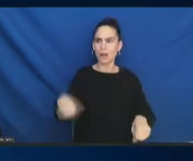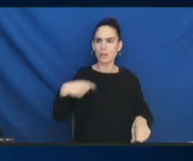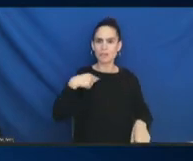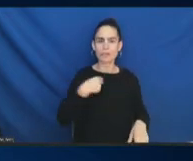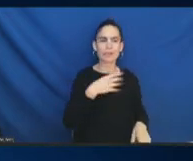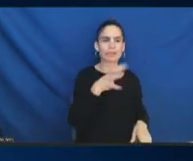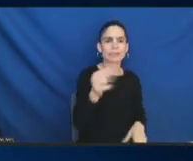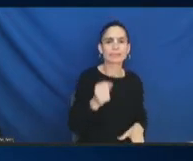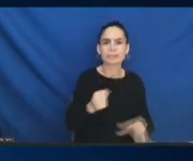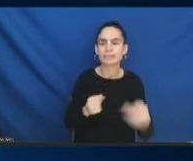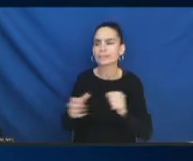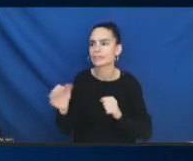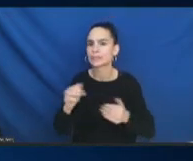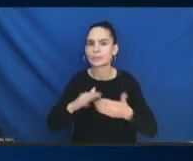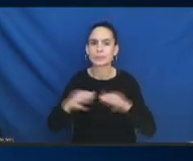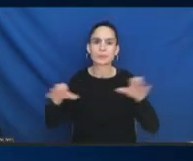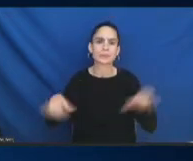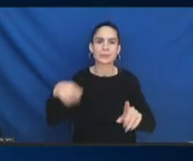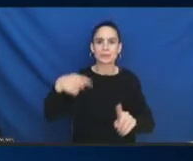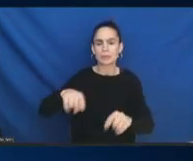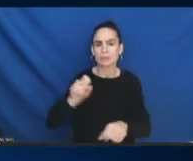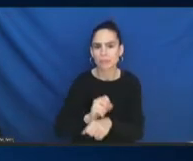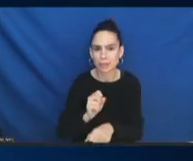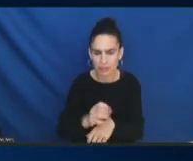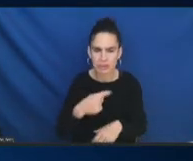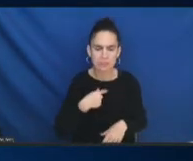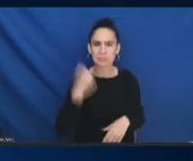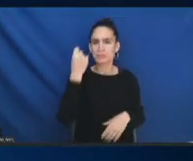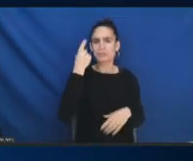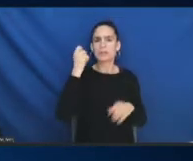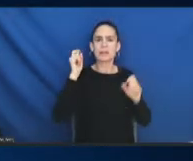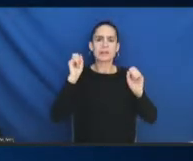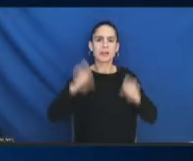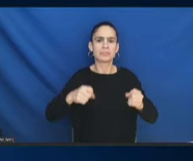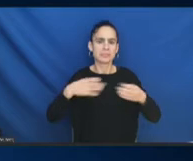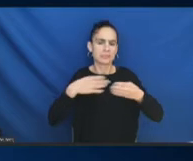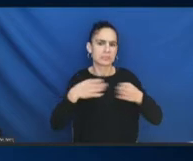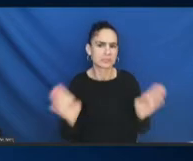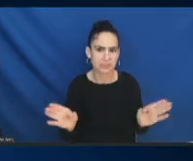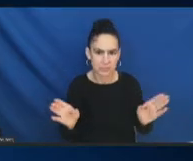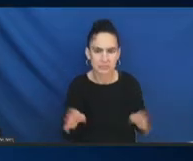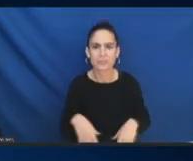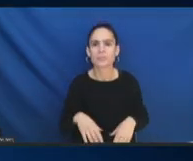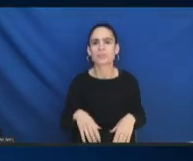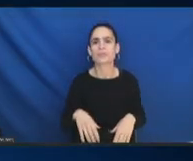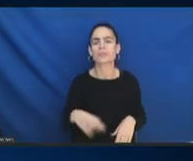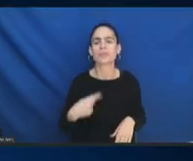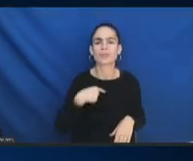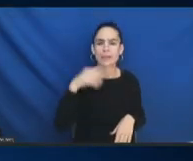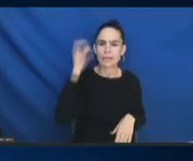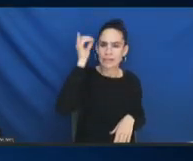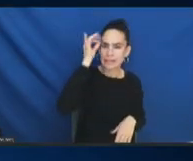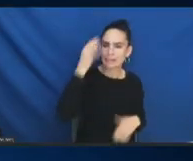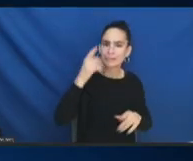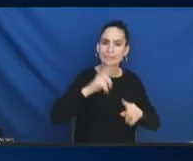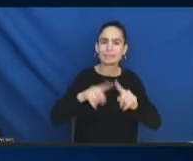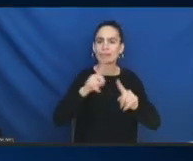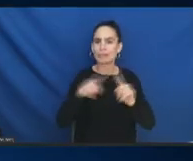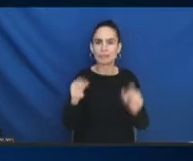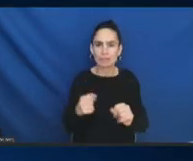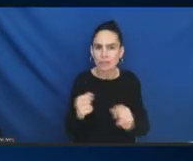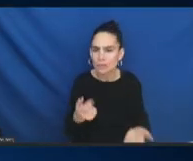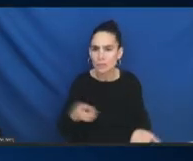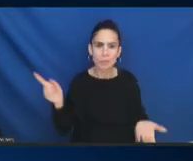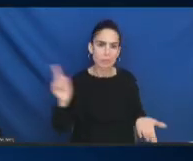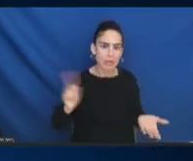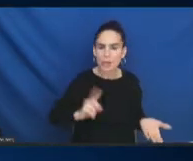I understand that we can open it up, but I will also really think strategically about where, who, and, you know, at the